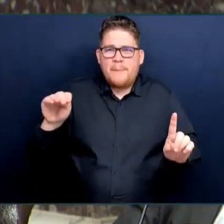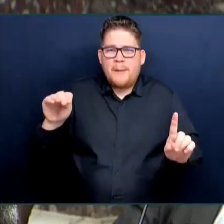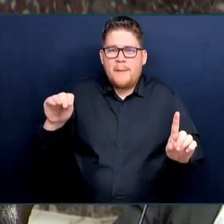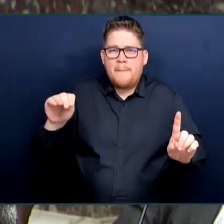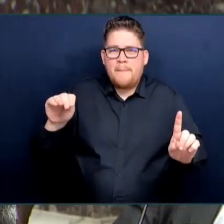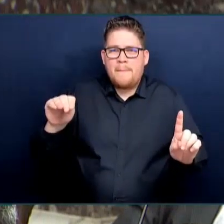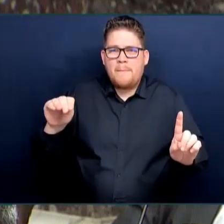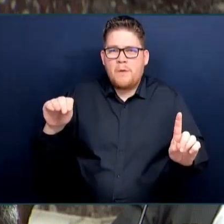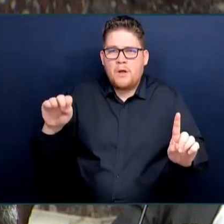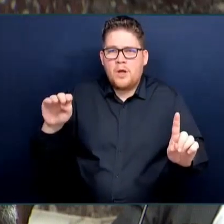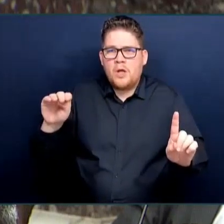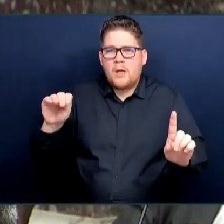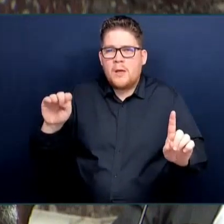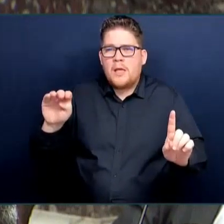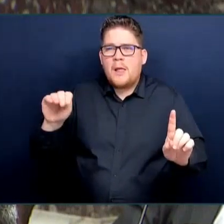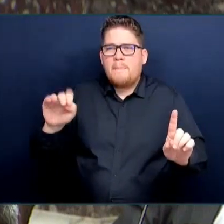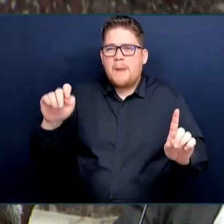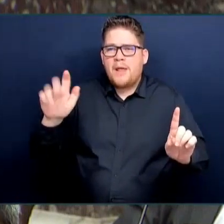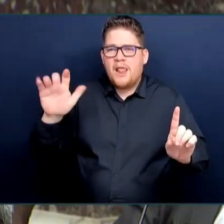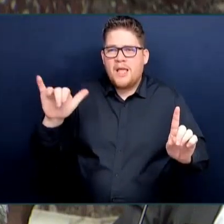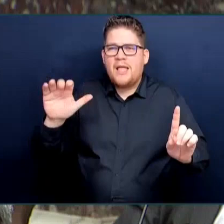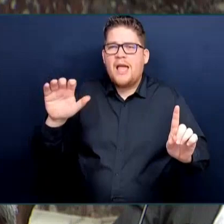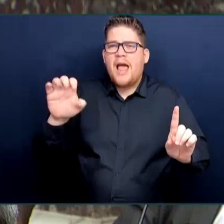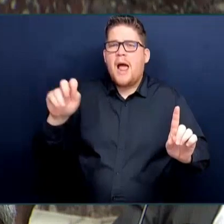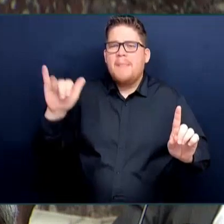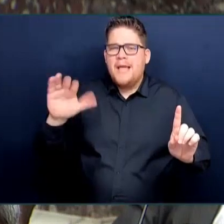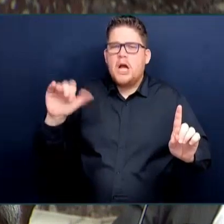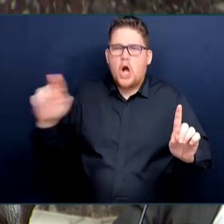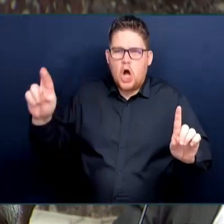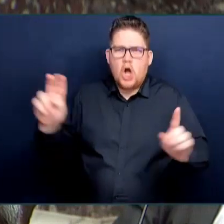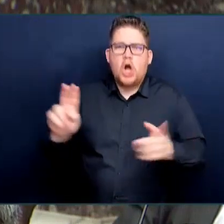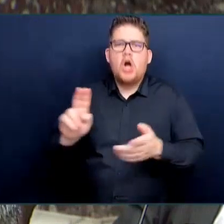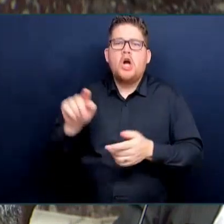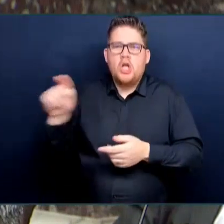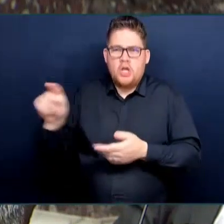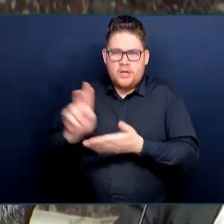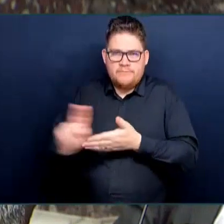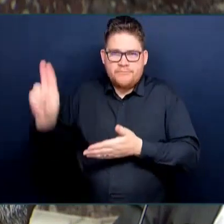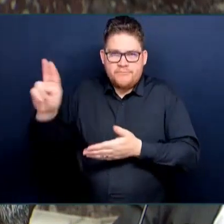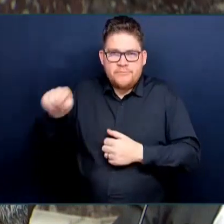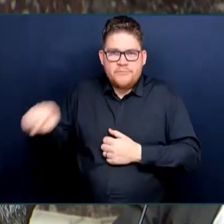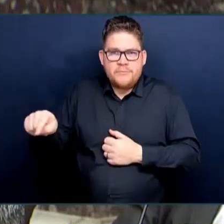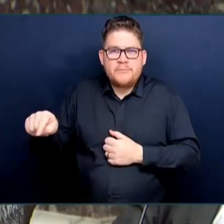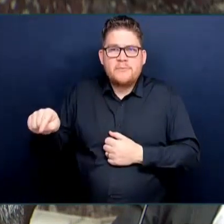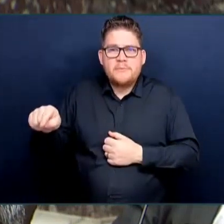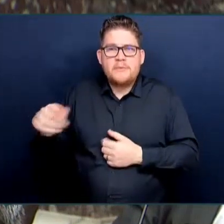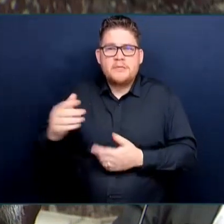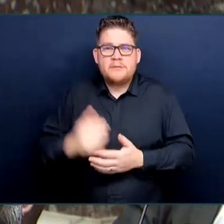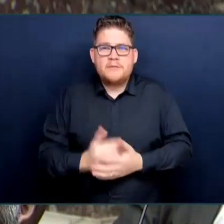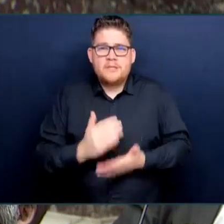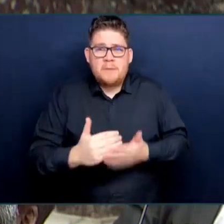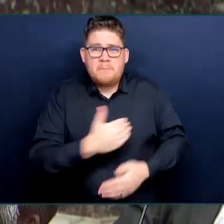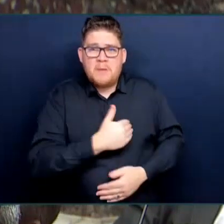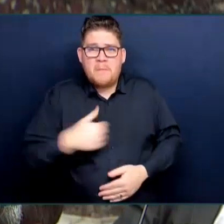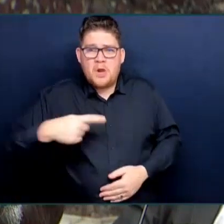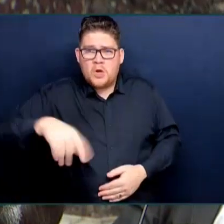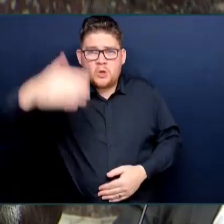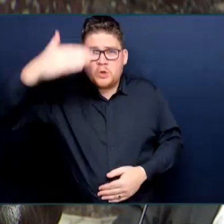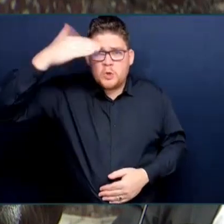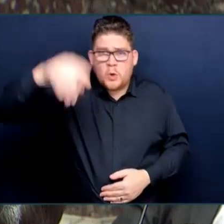member might not know this, but we do have an artefact called Buster. This is a Pherosaurus,